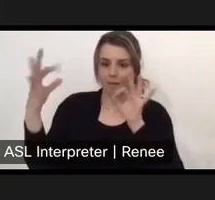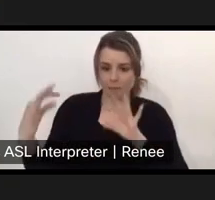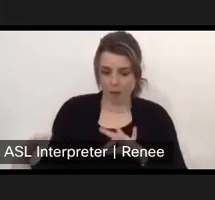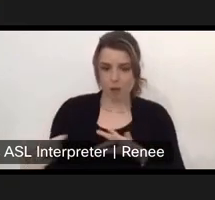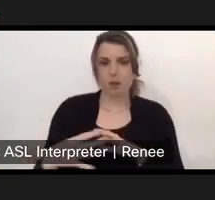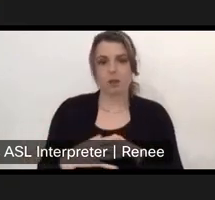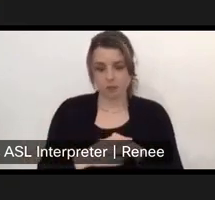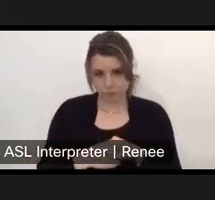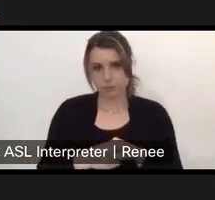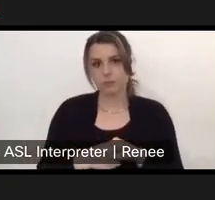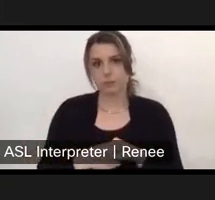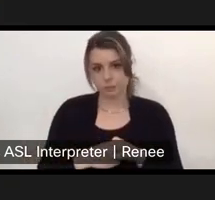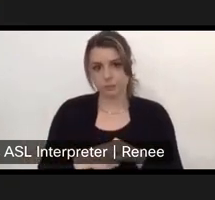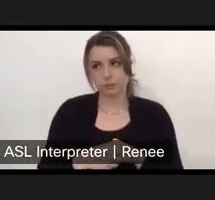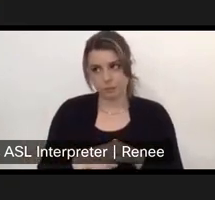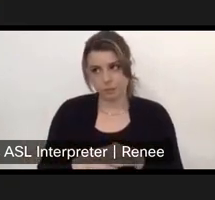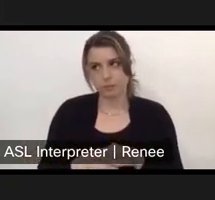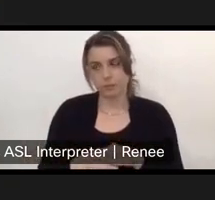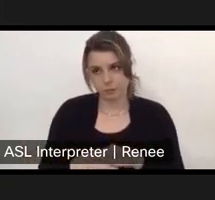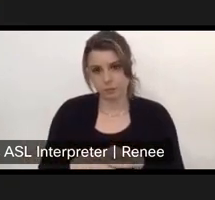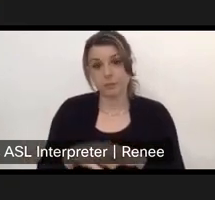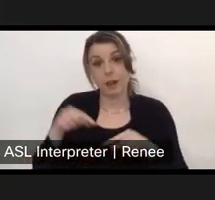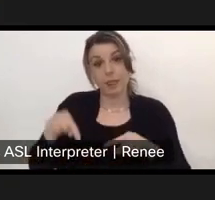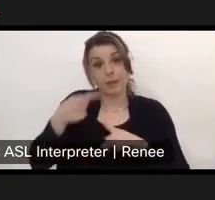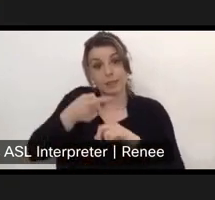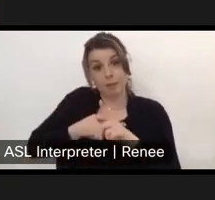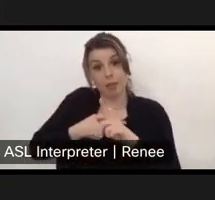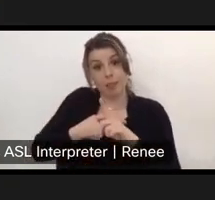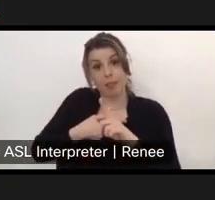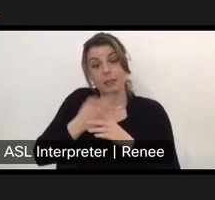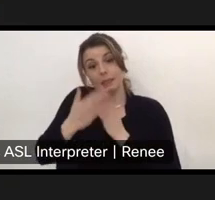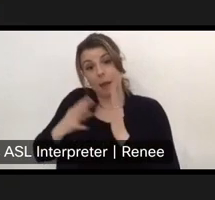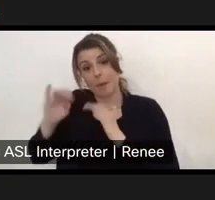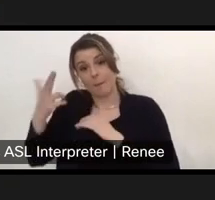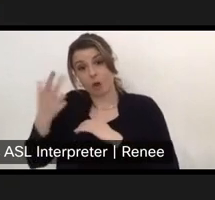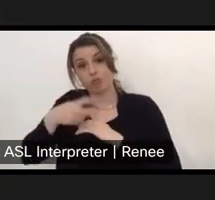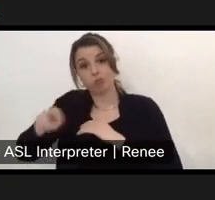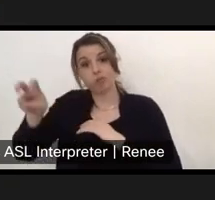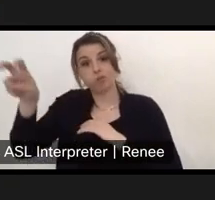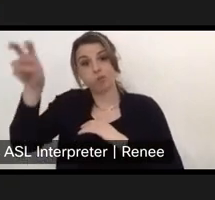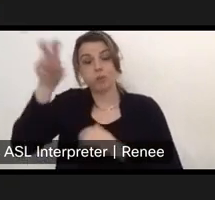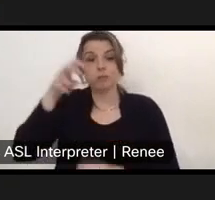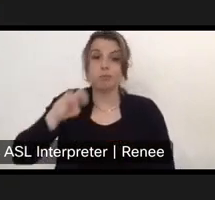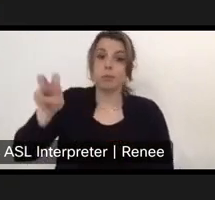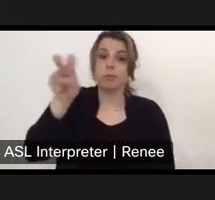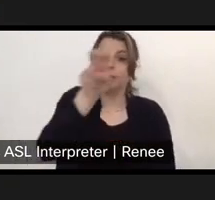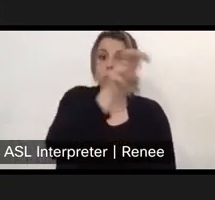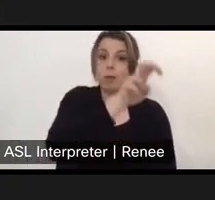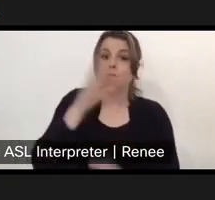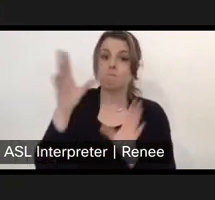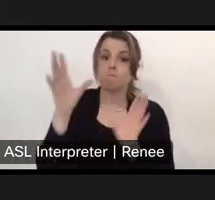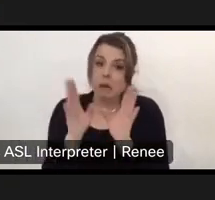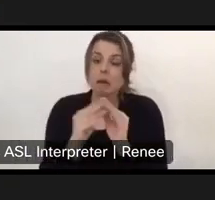why, uh, we're spending. This month and part of March, traveling around the state, meeting with people and gathering the input.